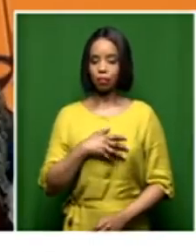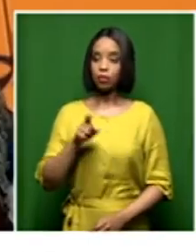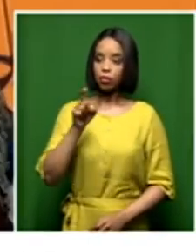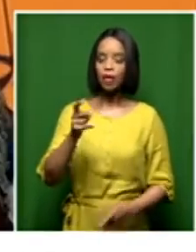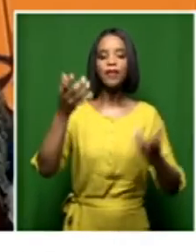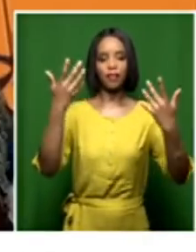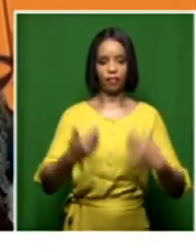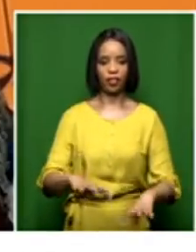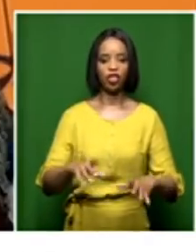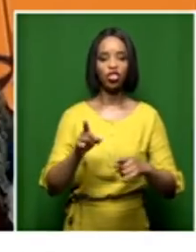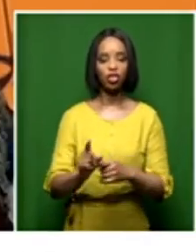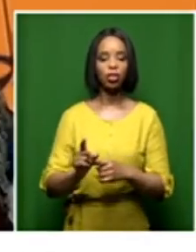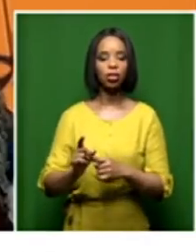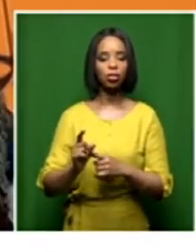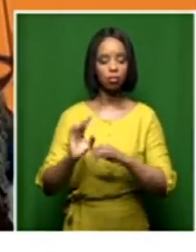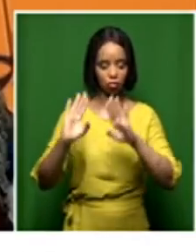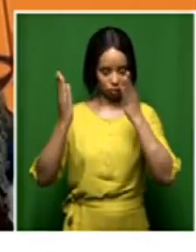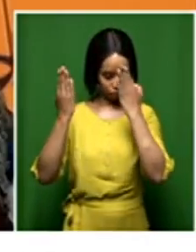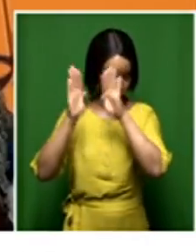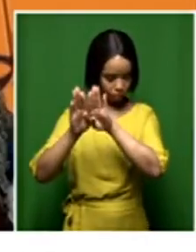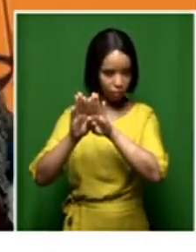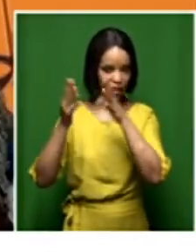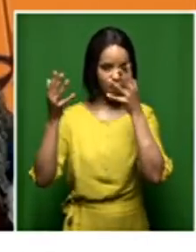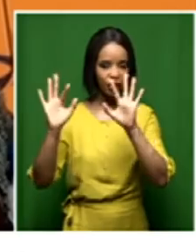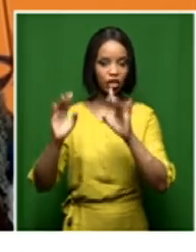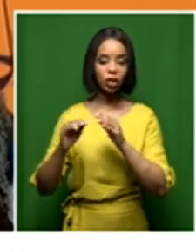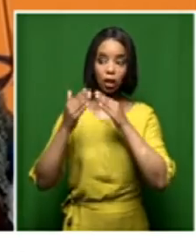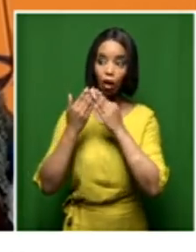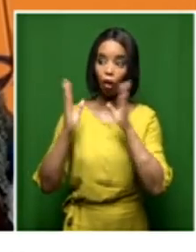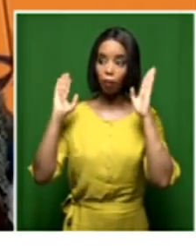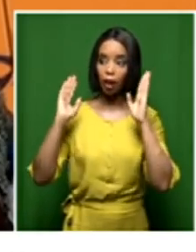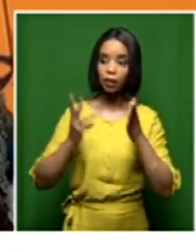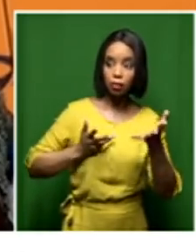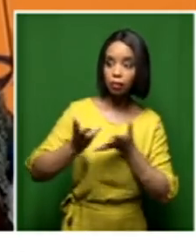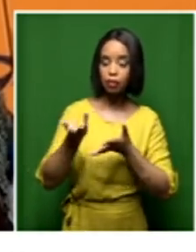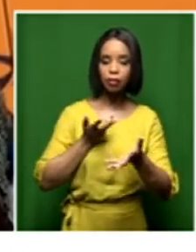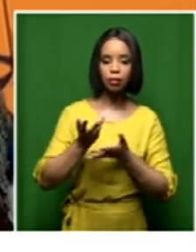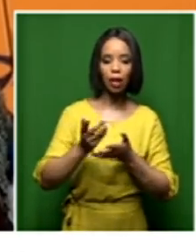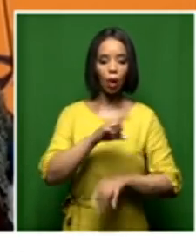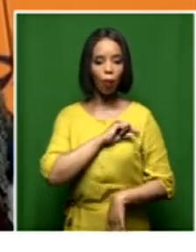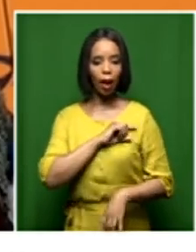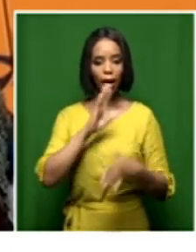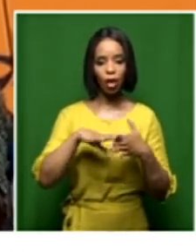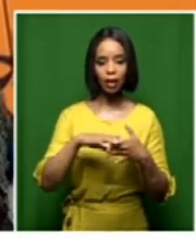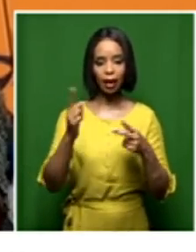and they did not want to open it. But we certainly went beyond that to say,